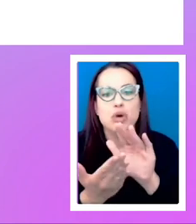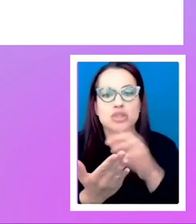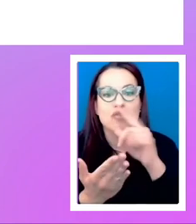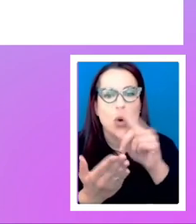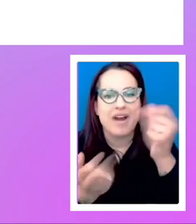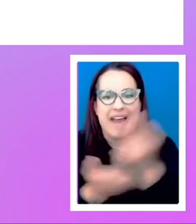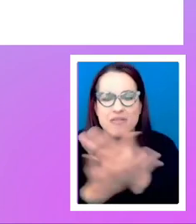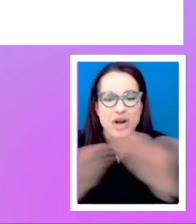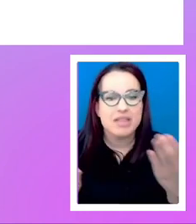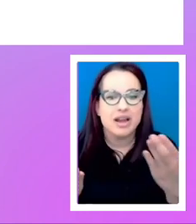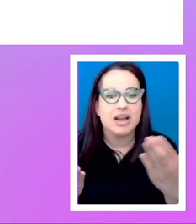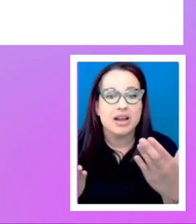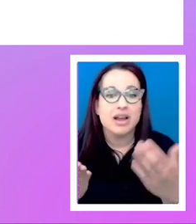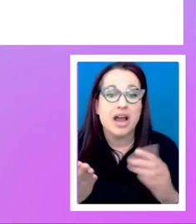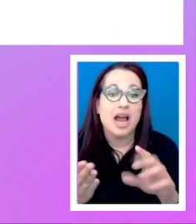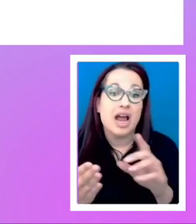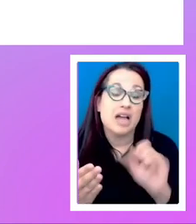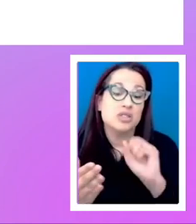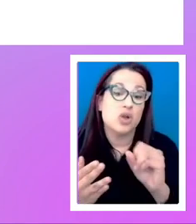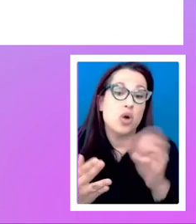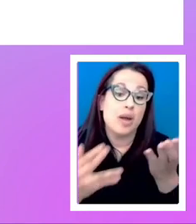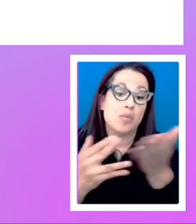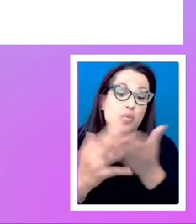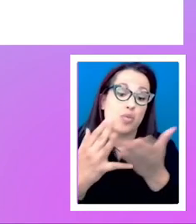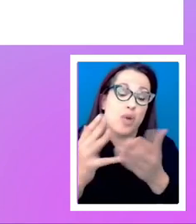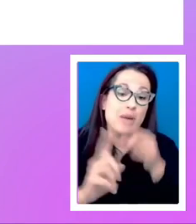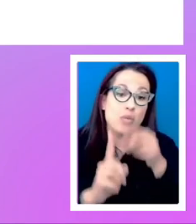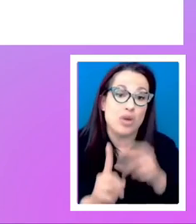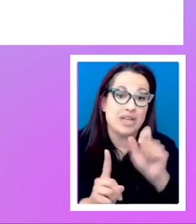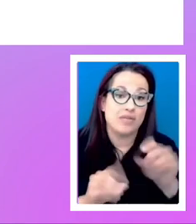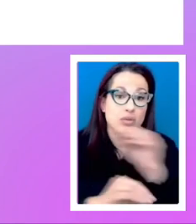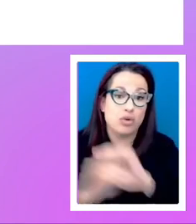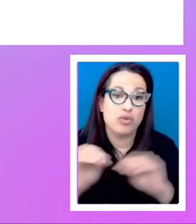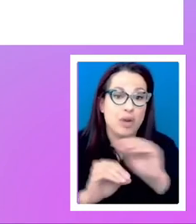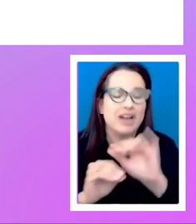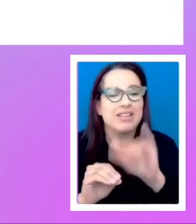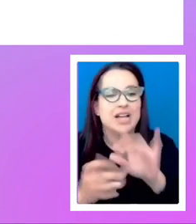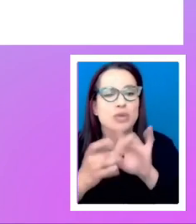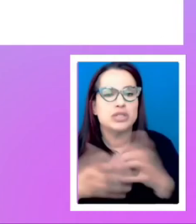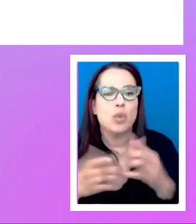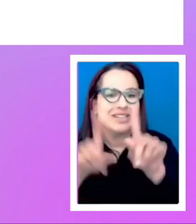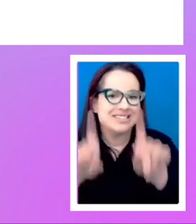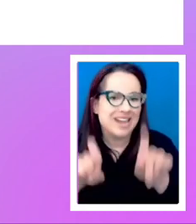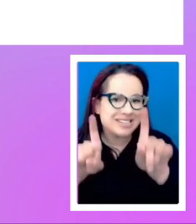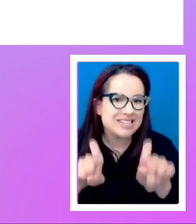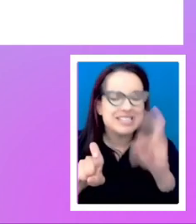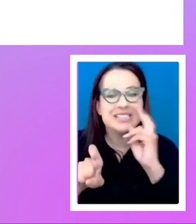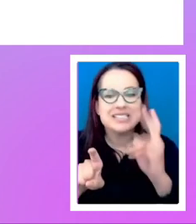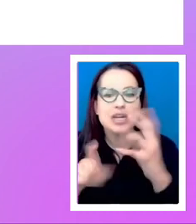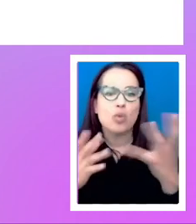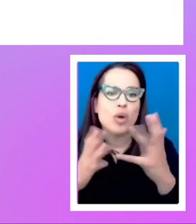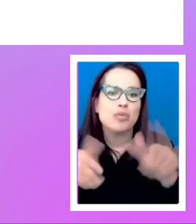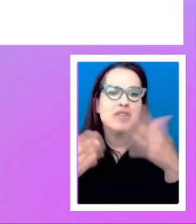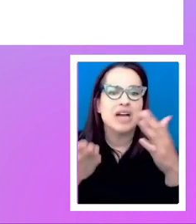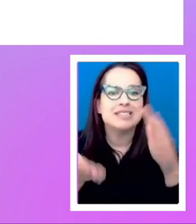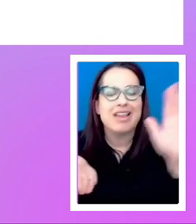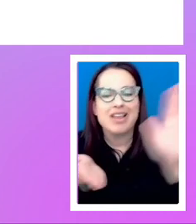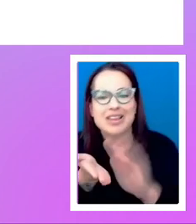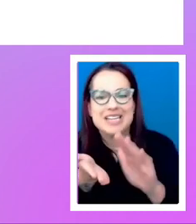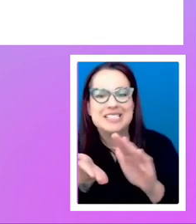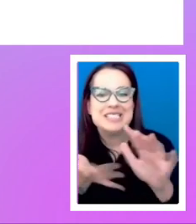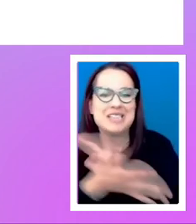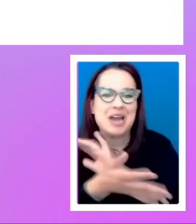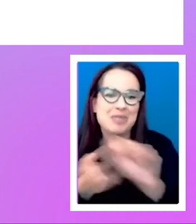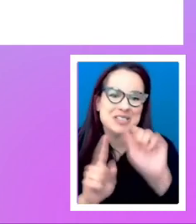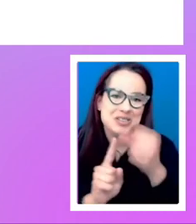you really have to move things around at different breakpoints, it's really a case of testing what will get the kind of the least damaging situation,